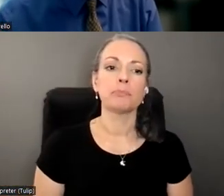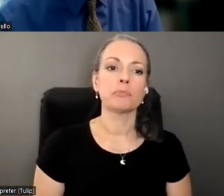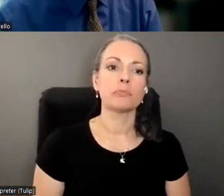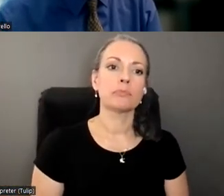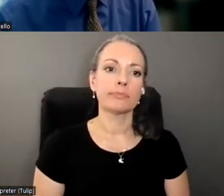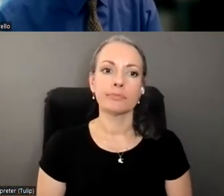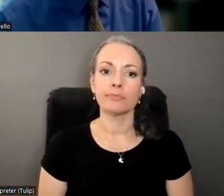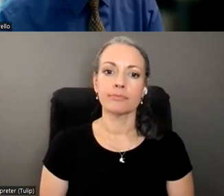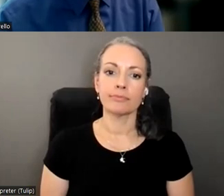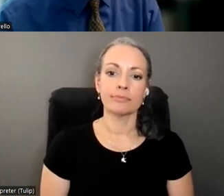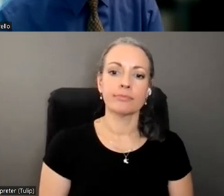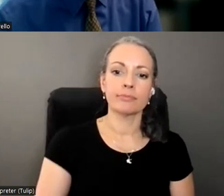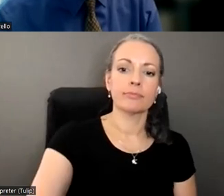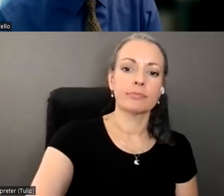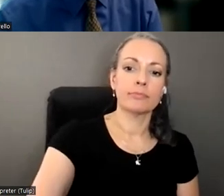around